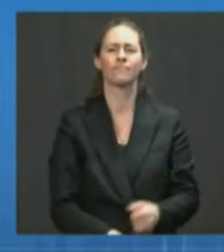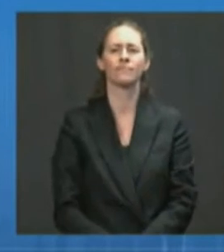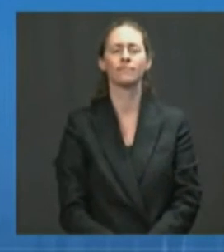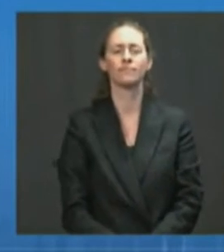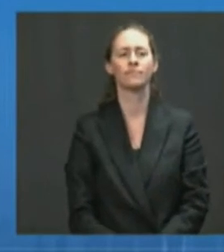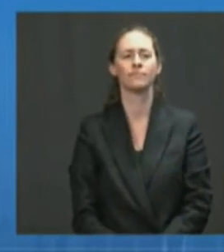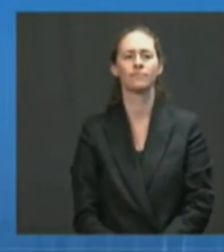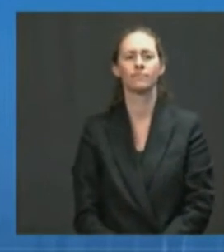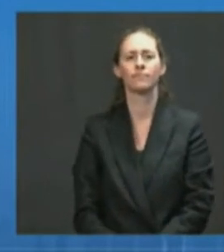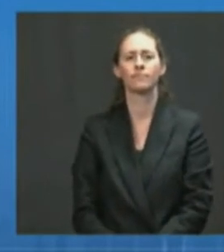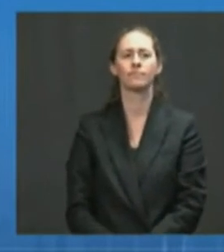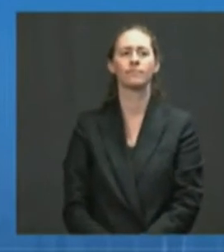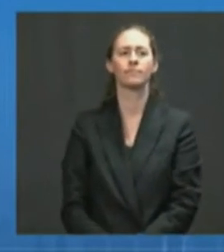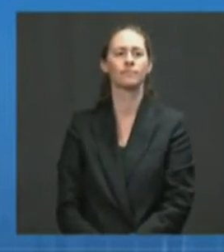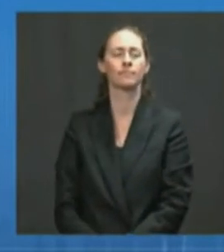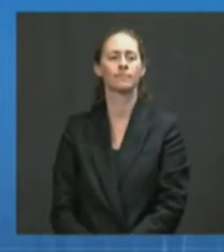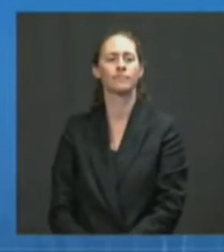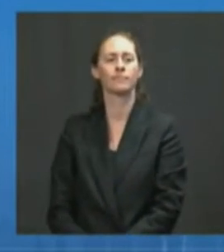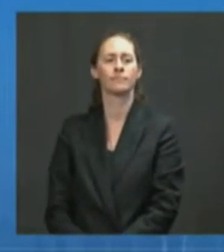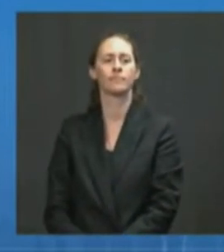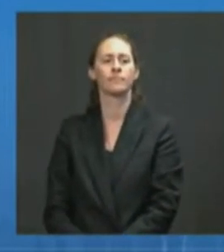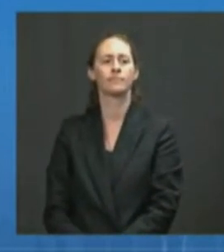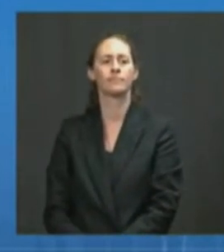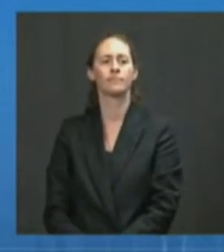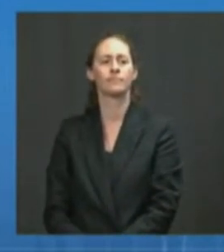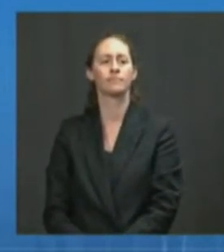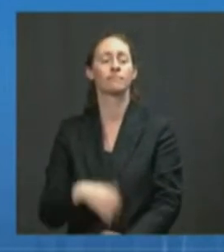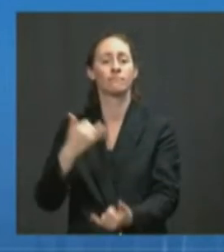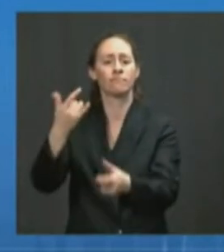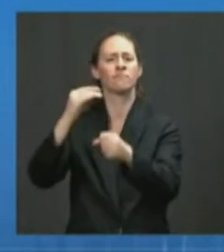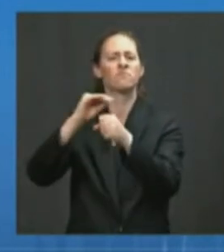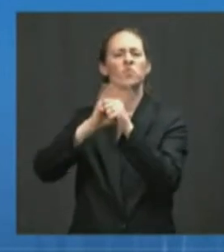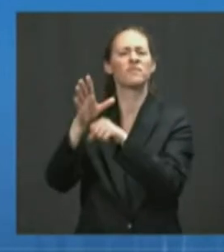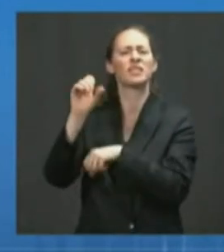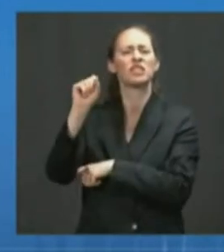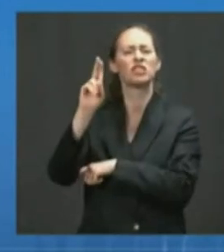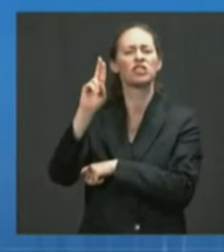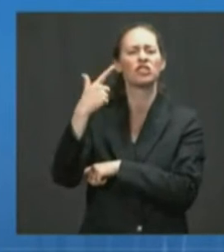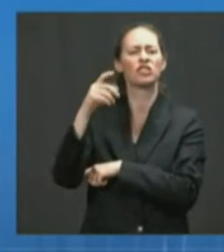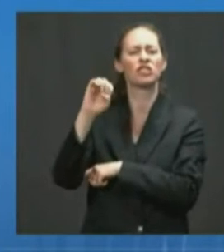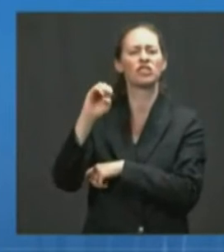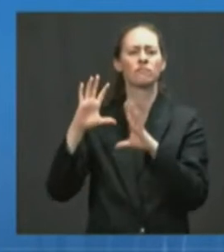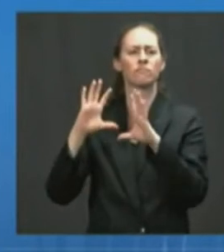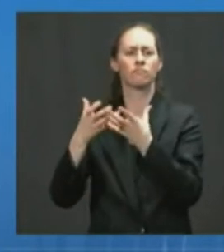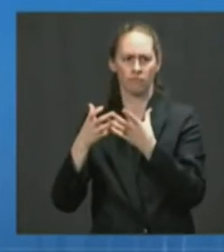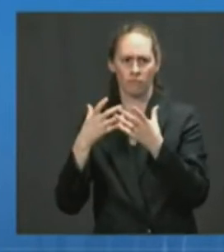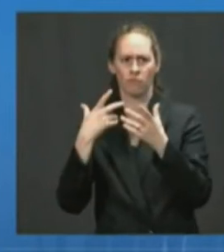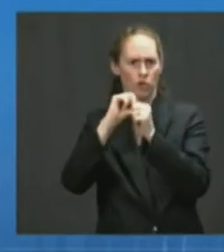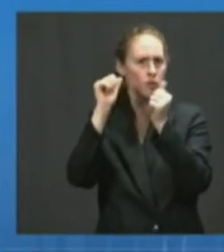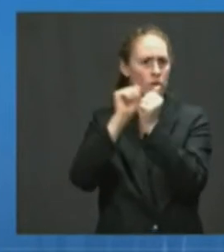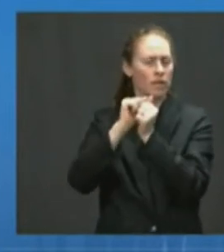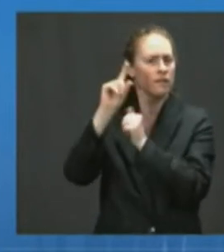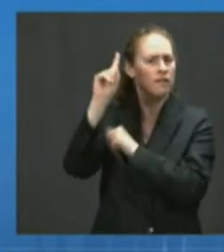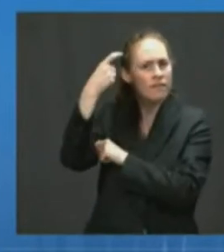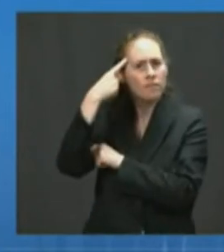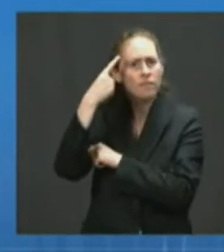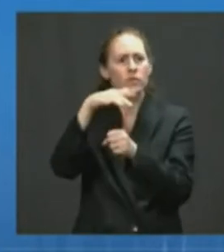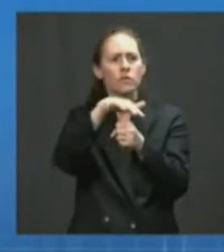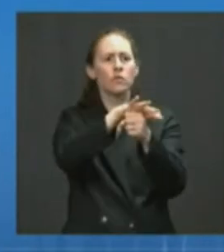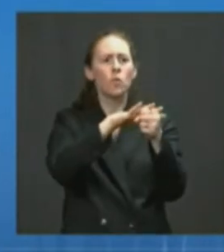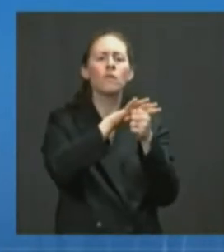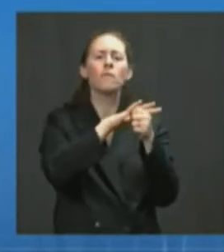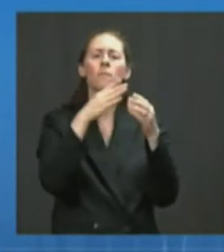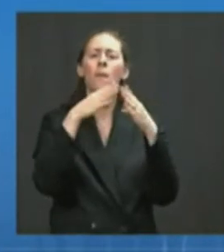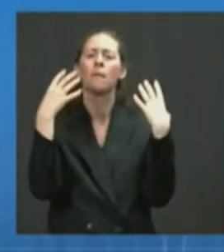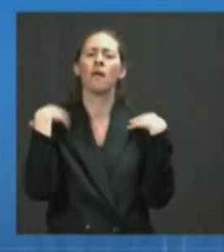Our COVID-19 surge response teams are also working with governors and local public health officials to identify specific needs